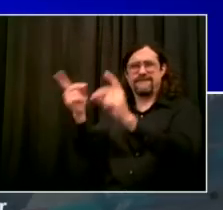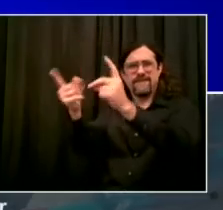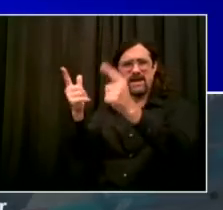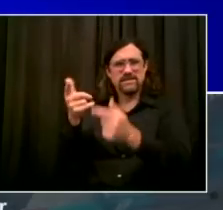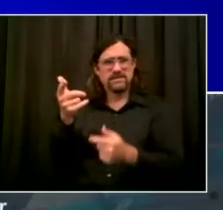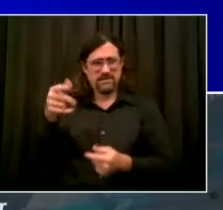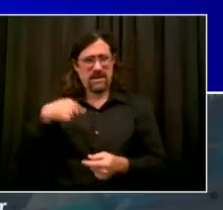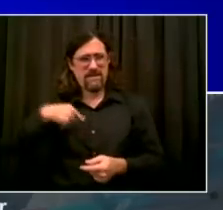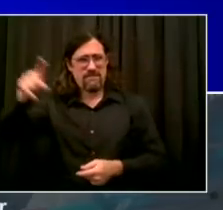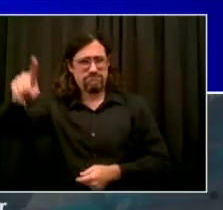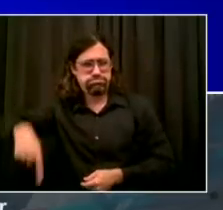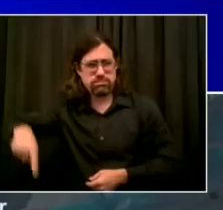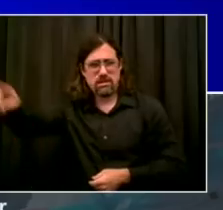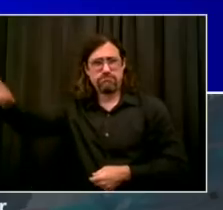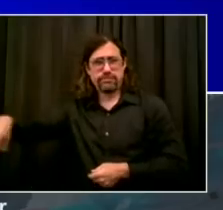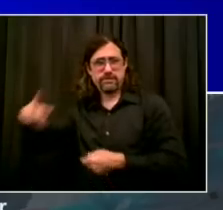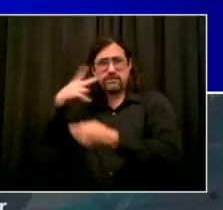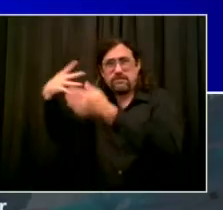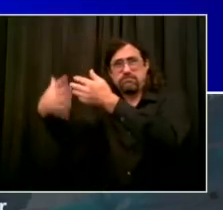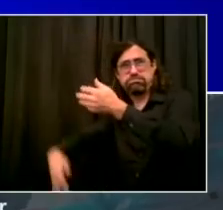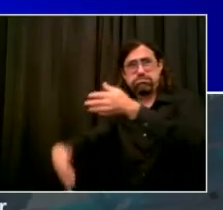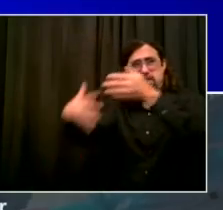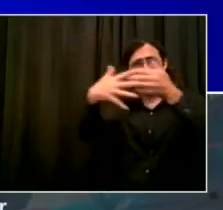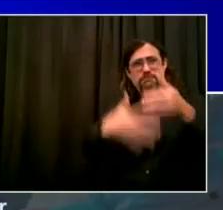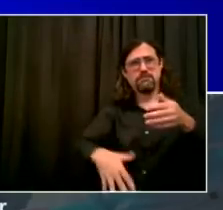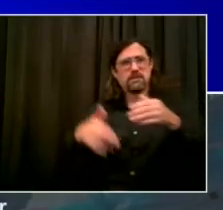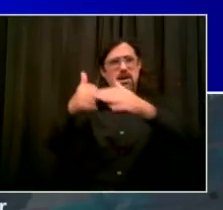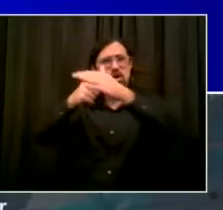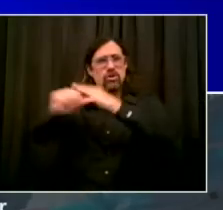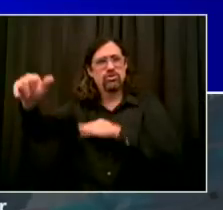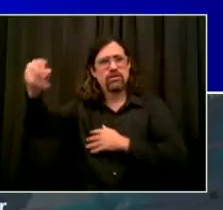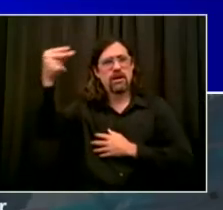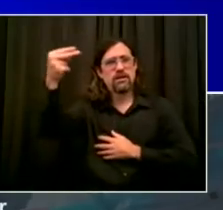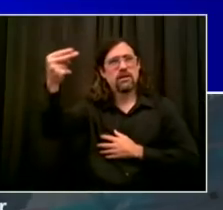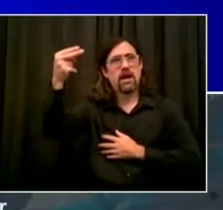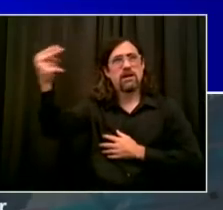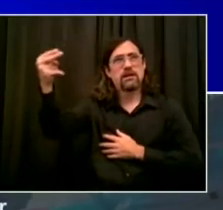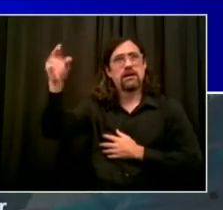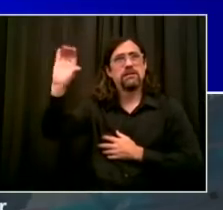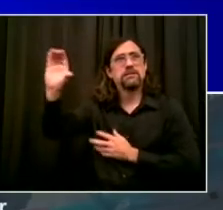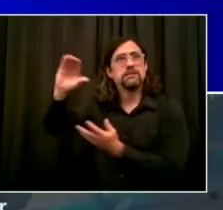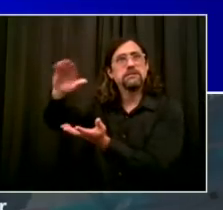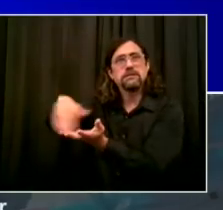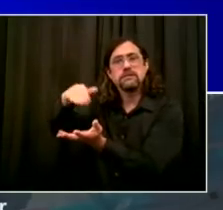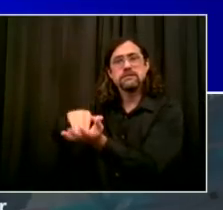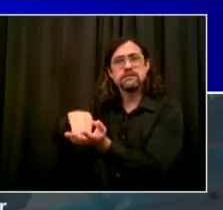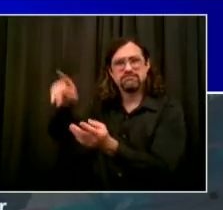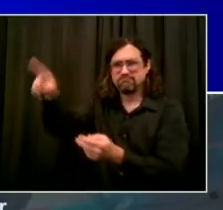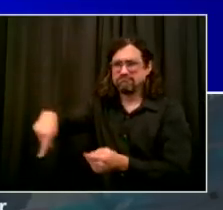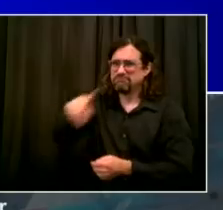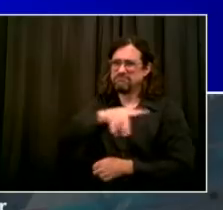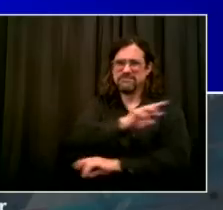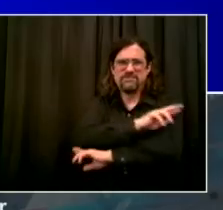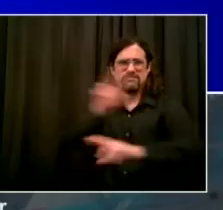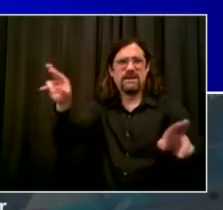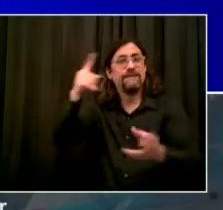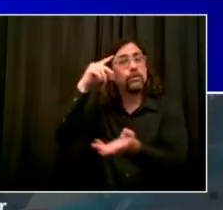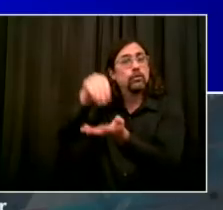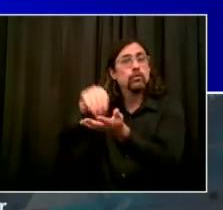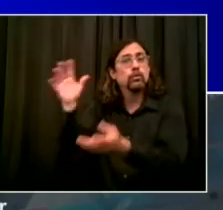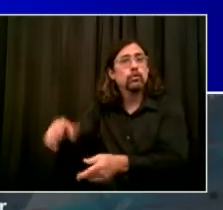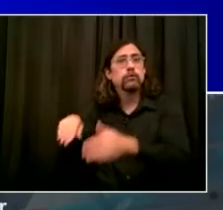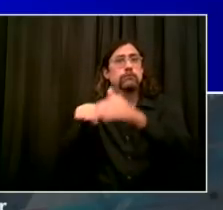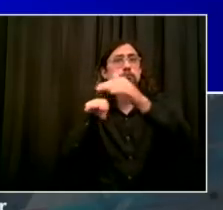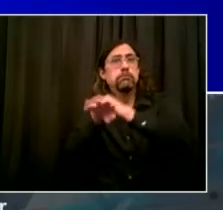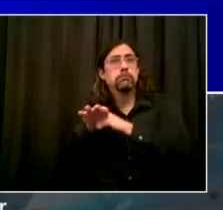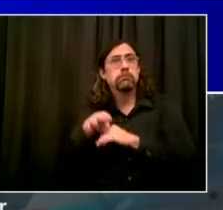in all five boroughs, free priority testing. All you got to do is say you work for the public schools or you're a public school student and you get priority.